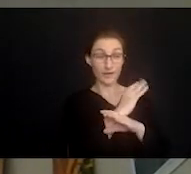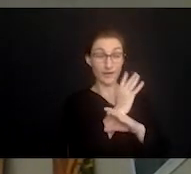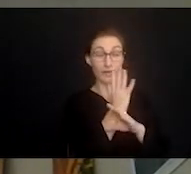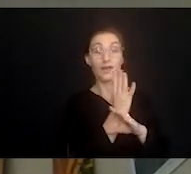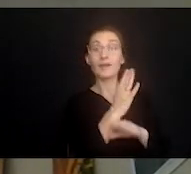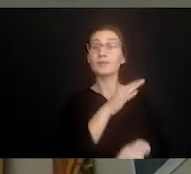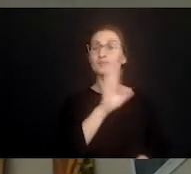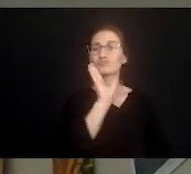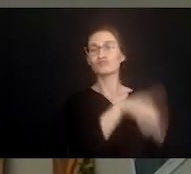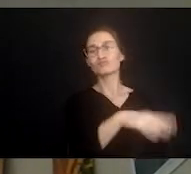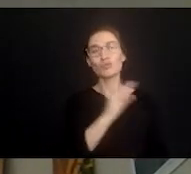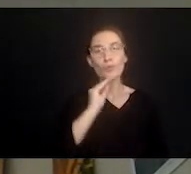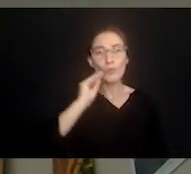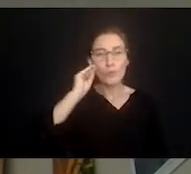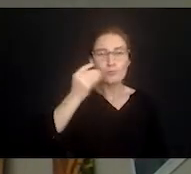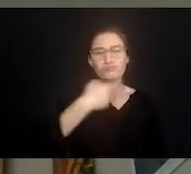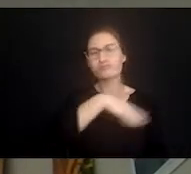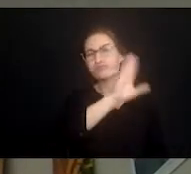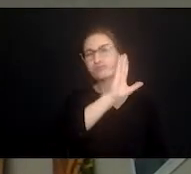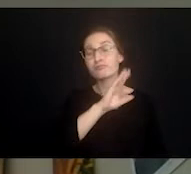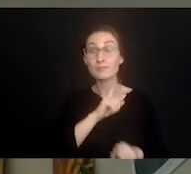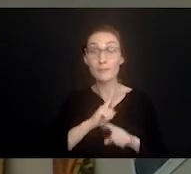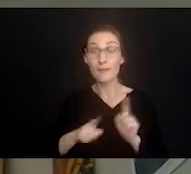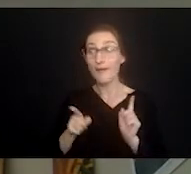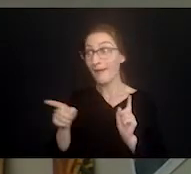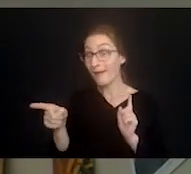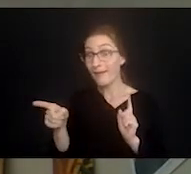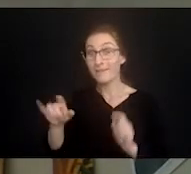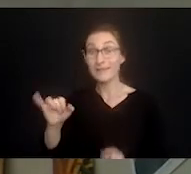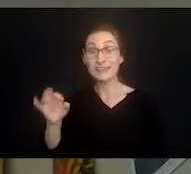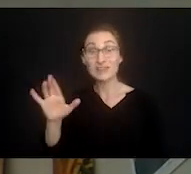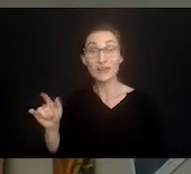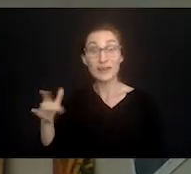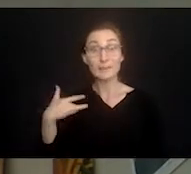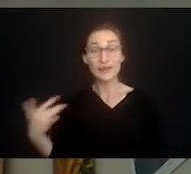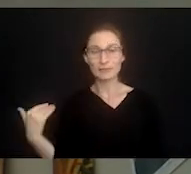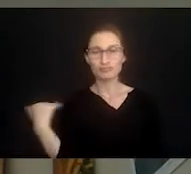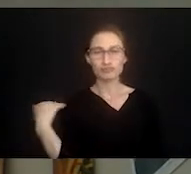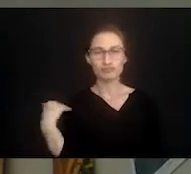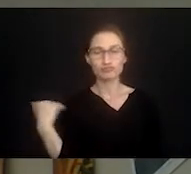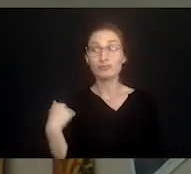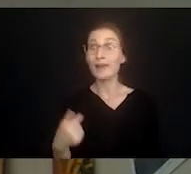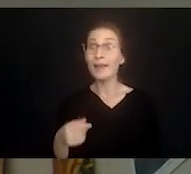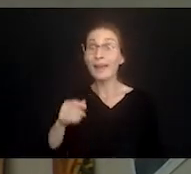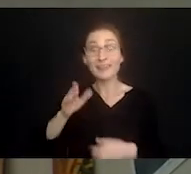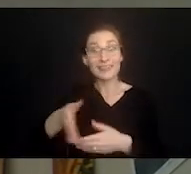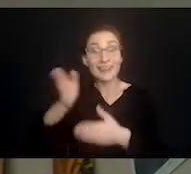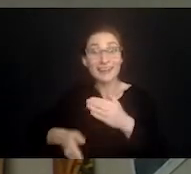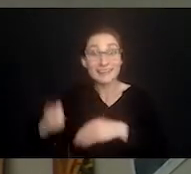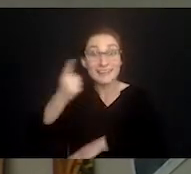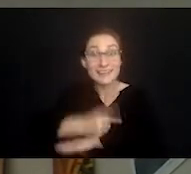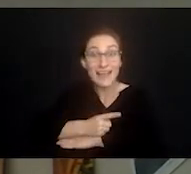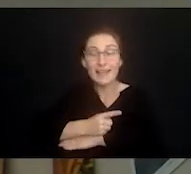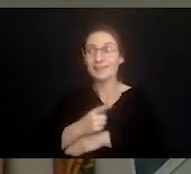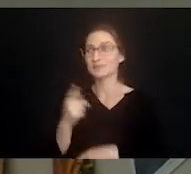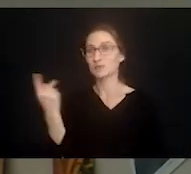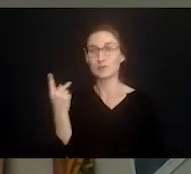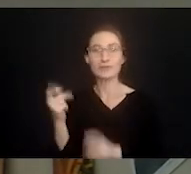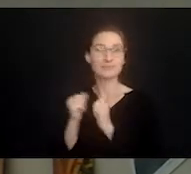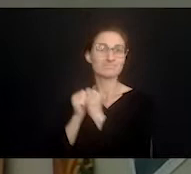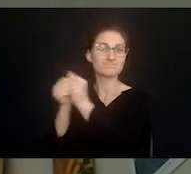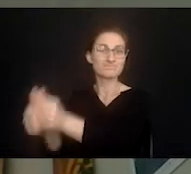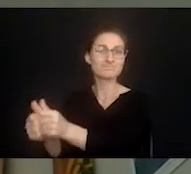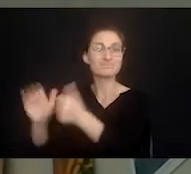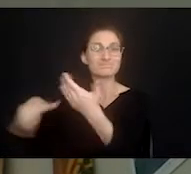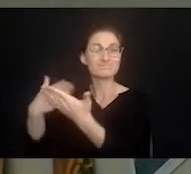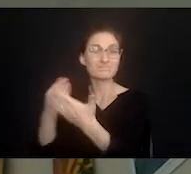paid caregiver, I went home. But as Jerry's fond of saying, at the end of the day, you get to take me home. You know, home is